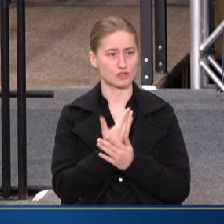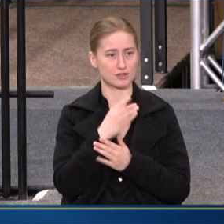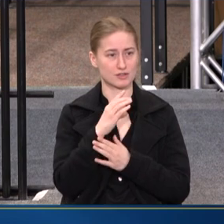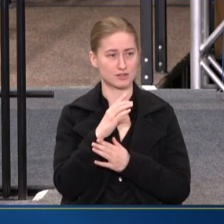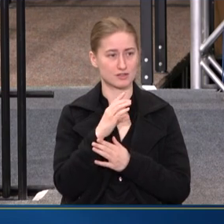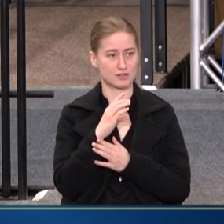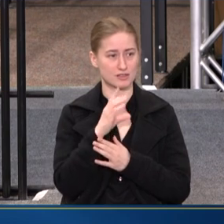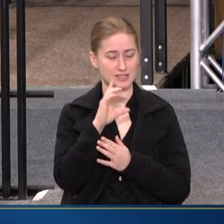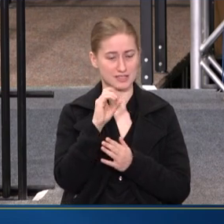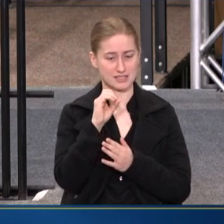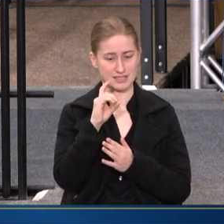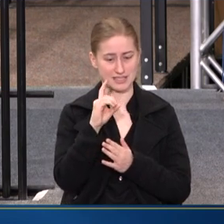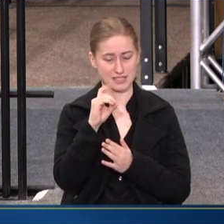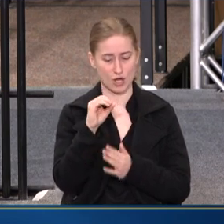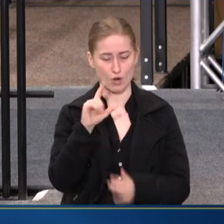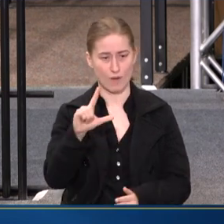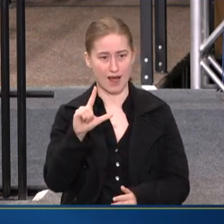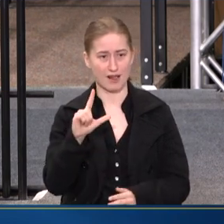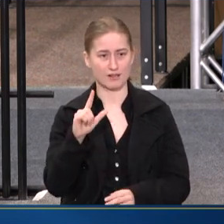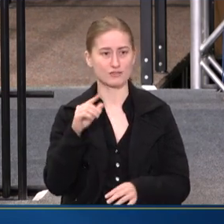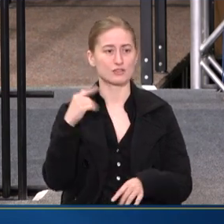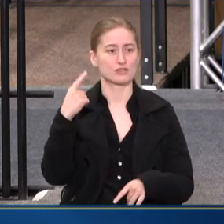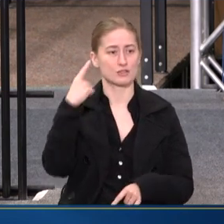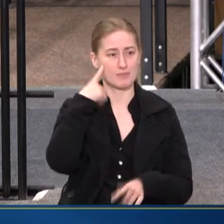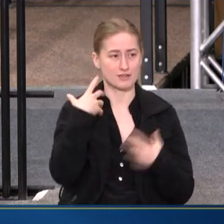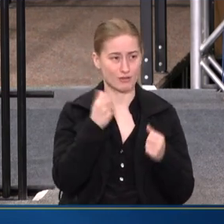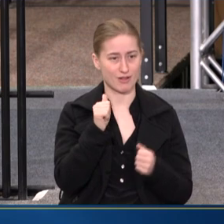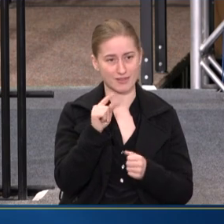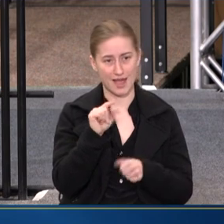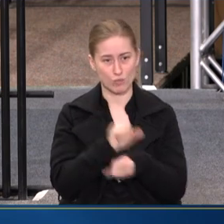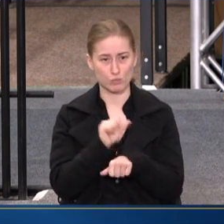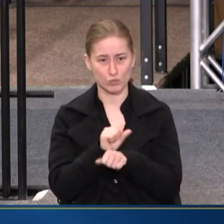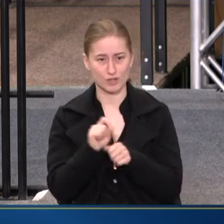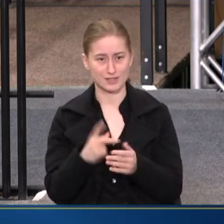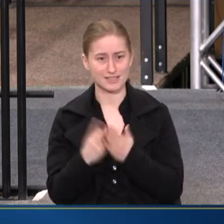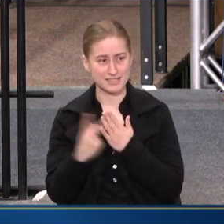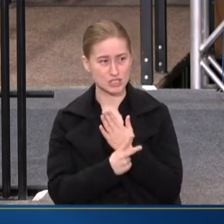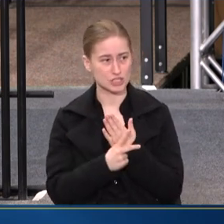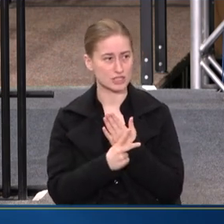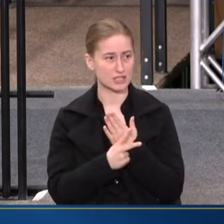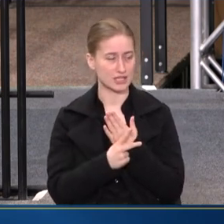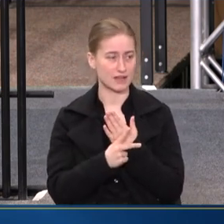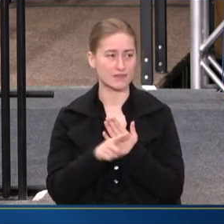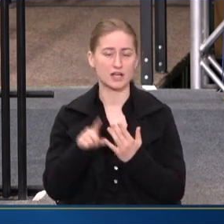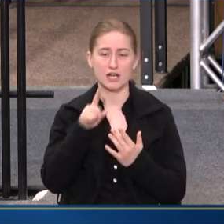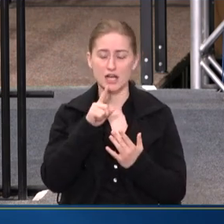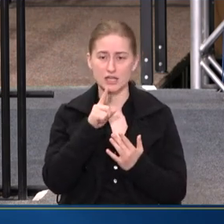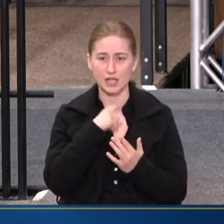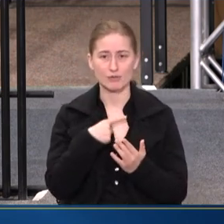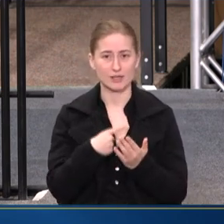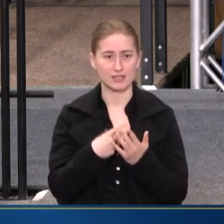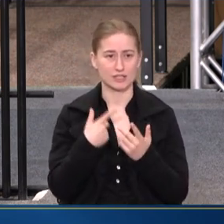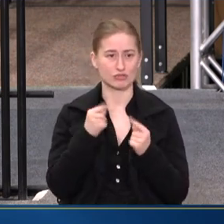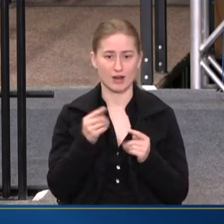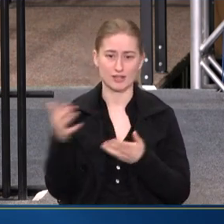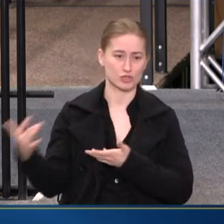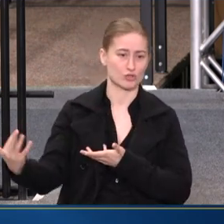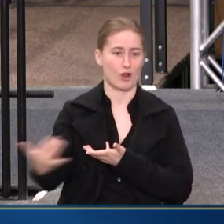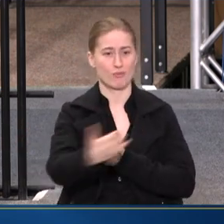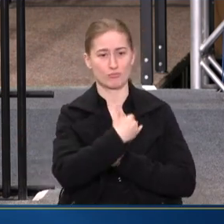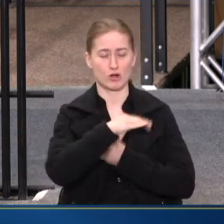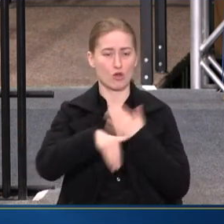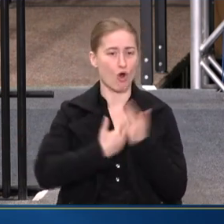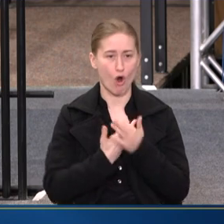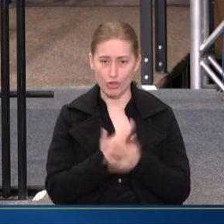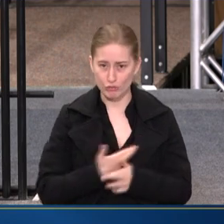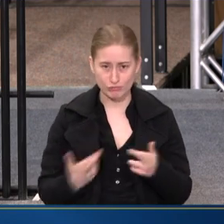MENTAL HEALTH AT WORK INITIATIVE, WHICH BRINGS TO BEAR ALL OF THE RESOURCES, THE AUTHORITY